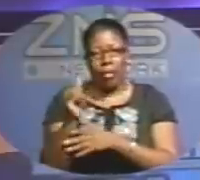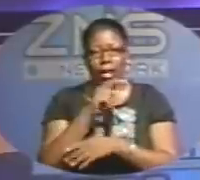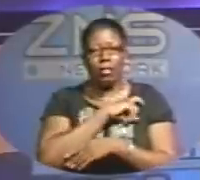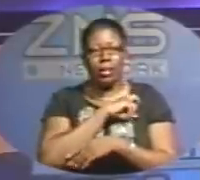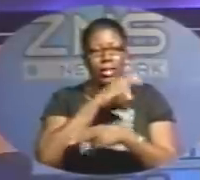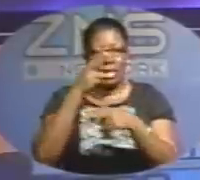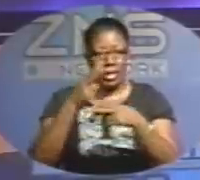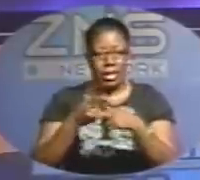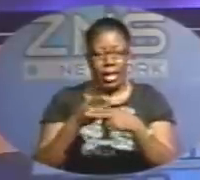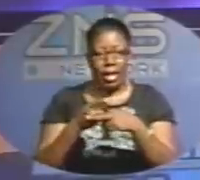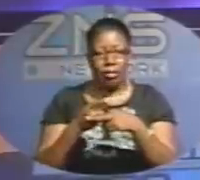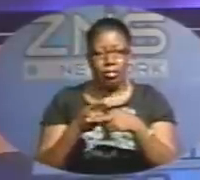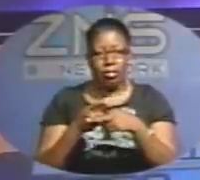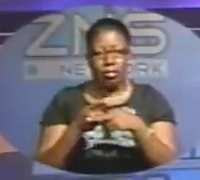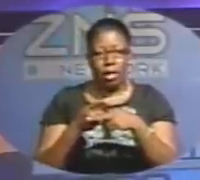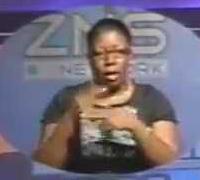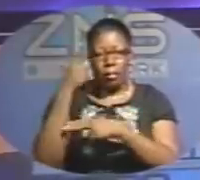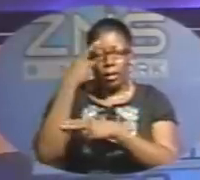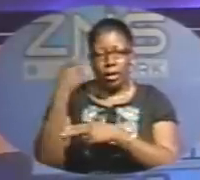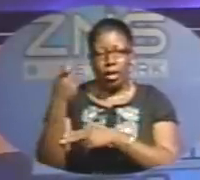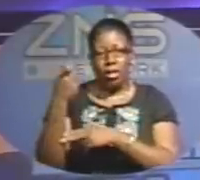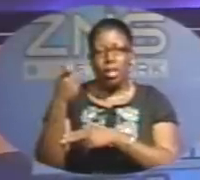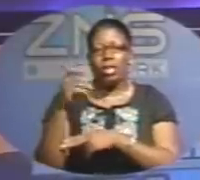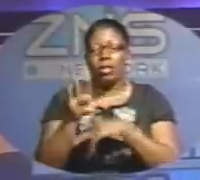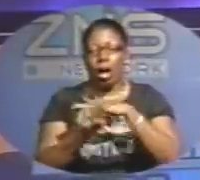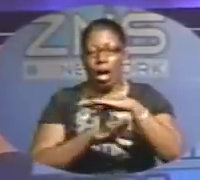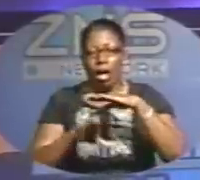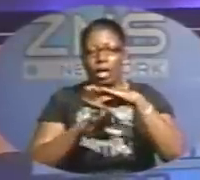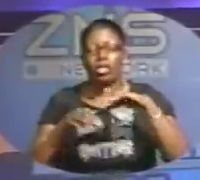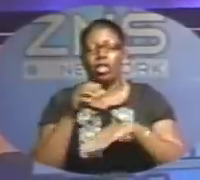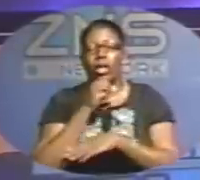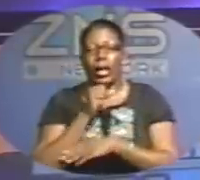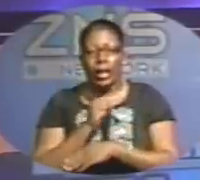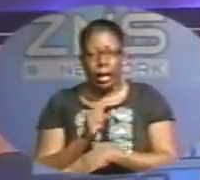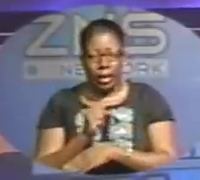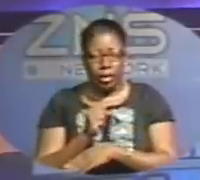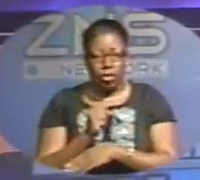named, they say, because he's a minor, their duty bound to protect his identity.